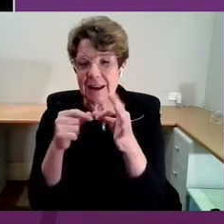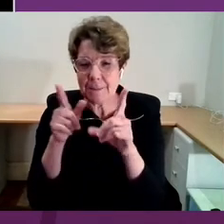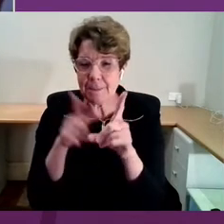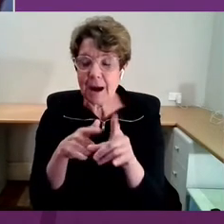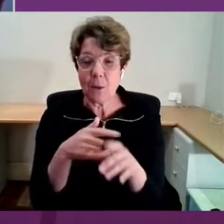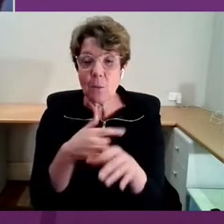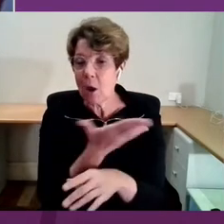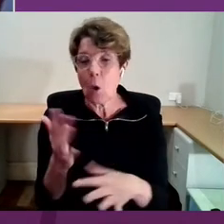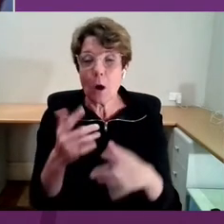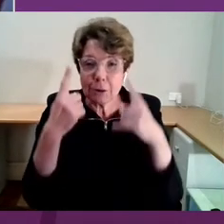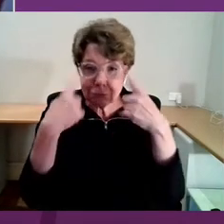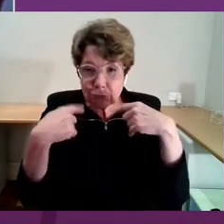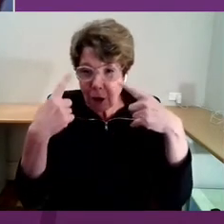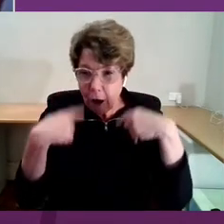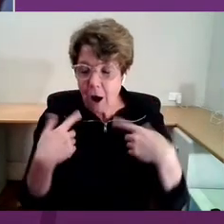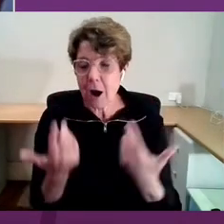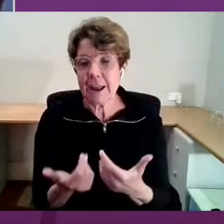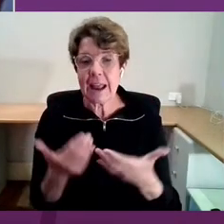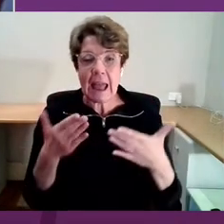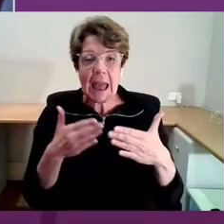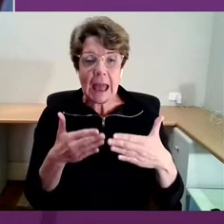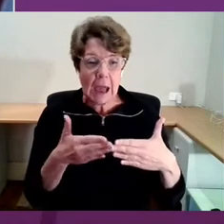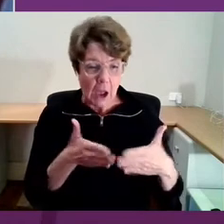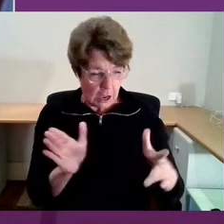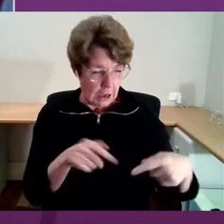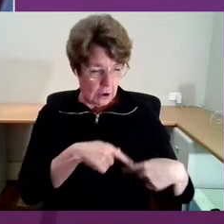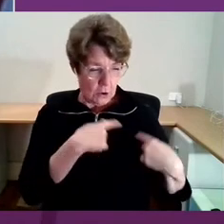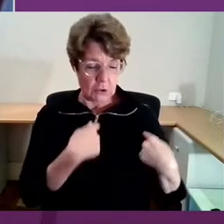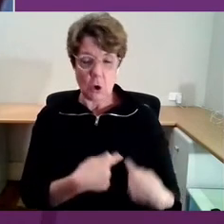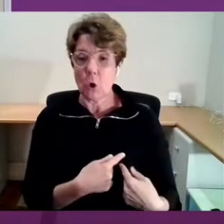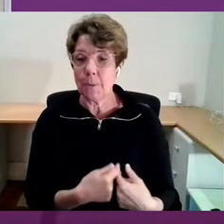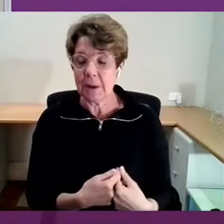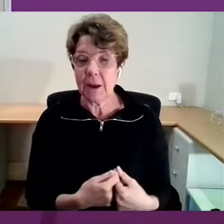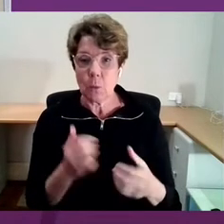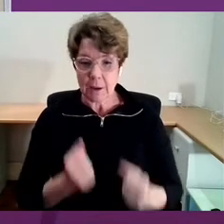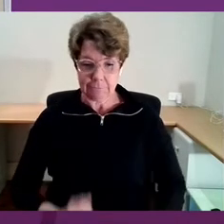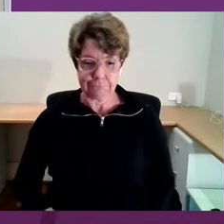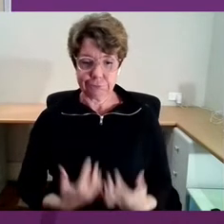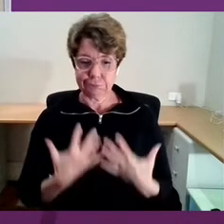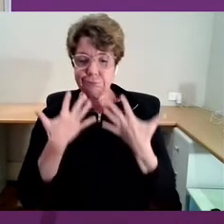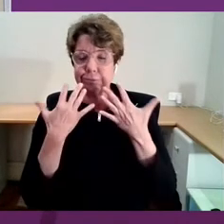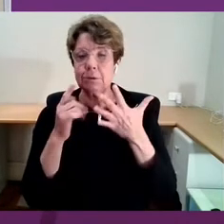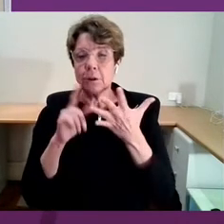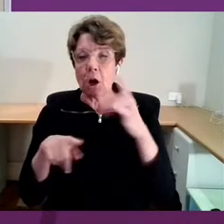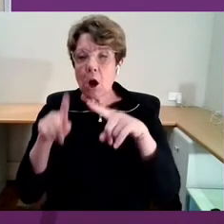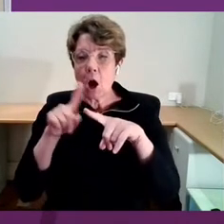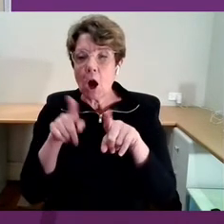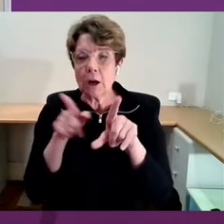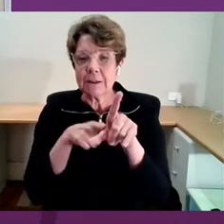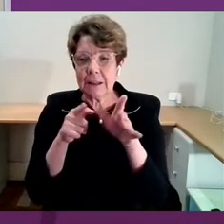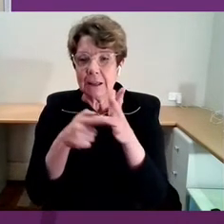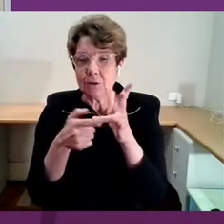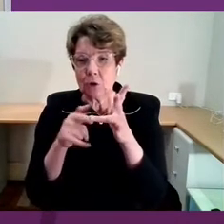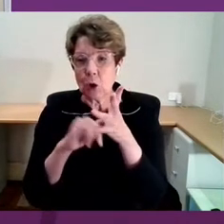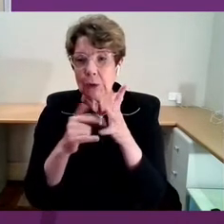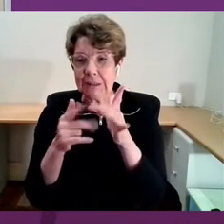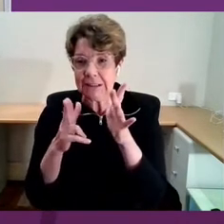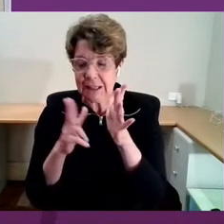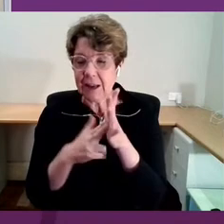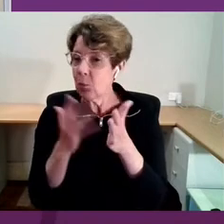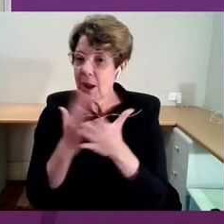Our hearts are open. We're flooded with oxytocin. We're in love and we're moving forward together.